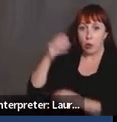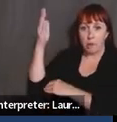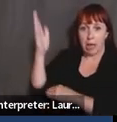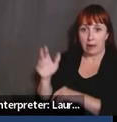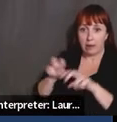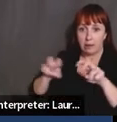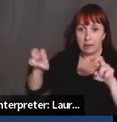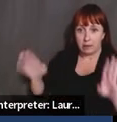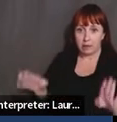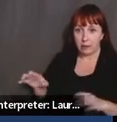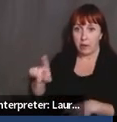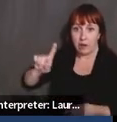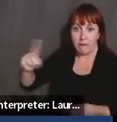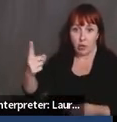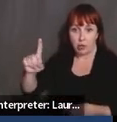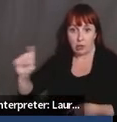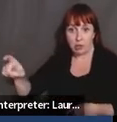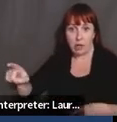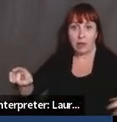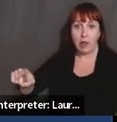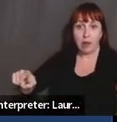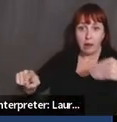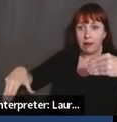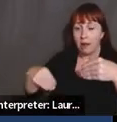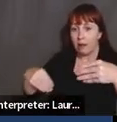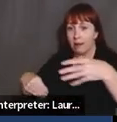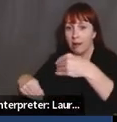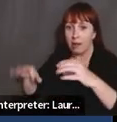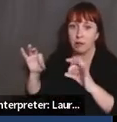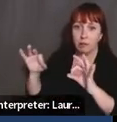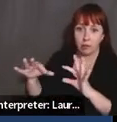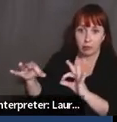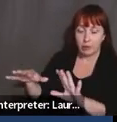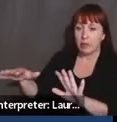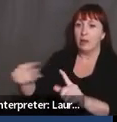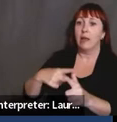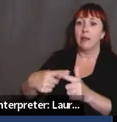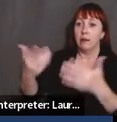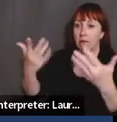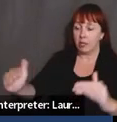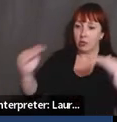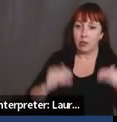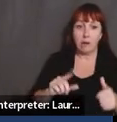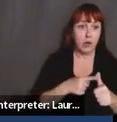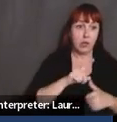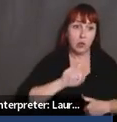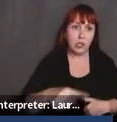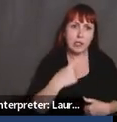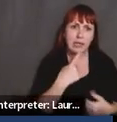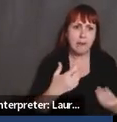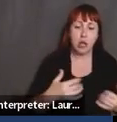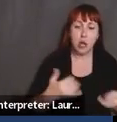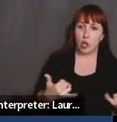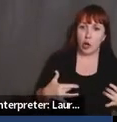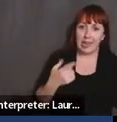panelists to chime in as they see fit. And then when we're done with this question, we'll move on to the next one. So the first question, how do we incorporate